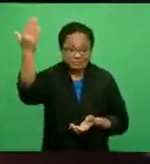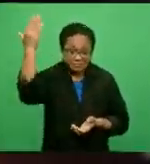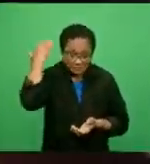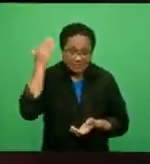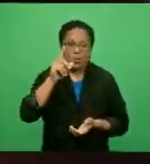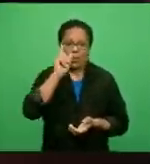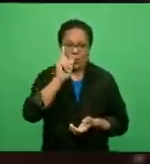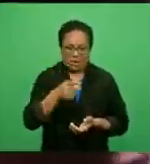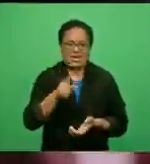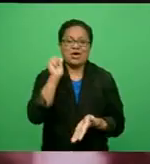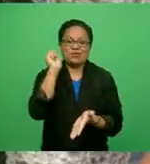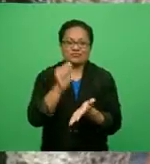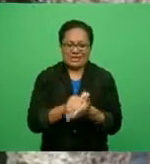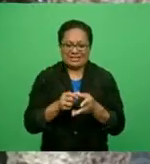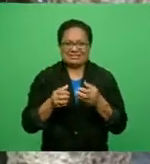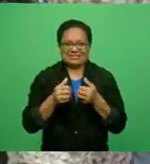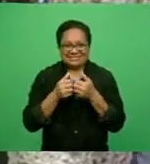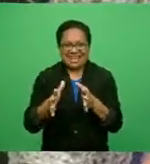direction.